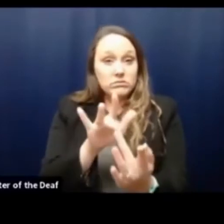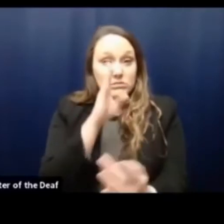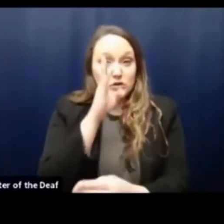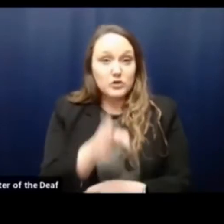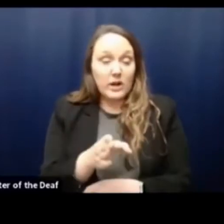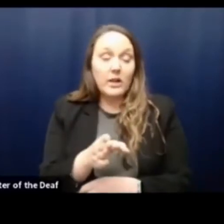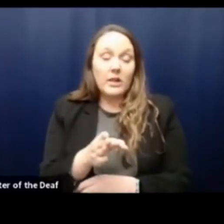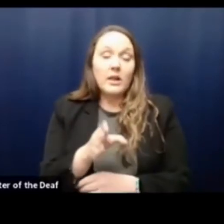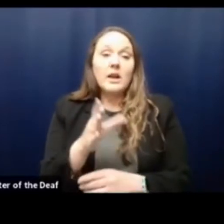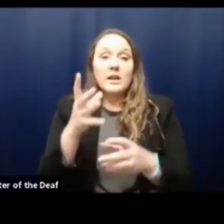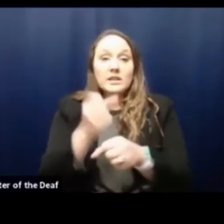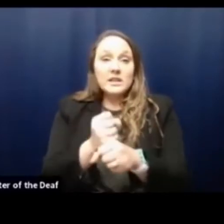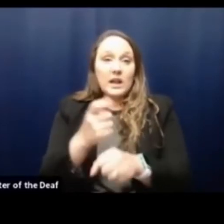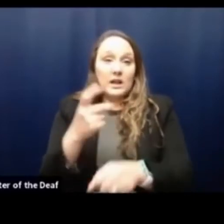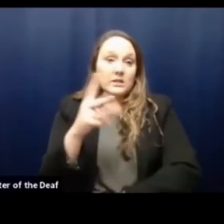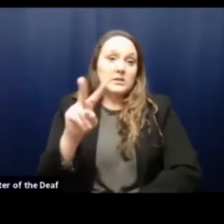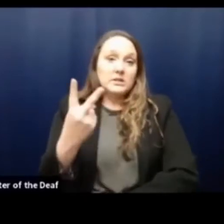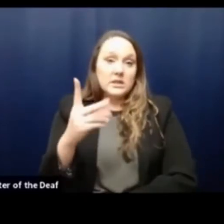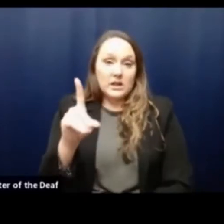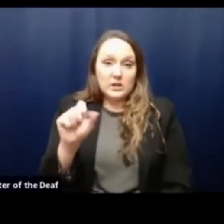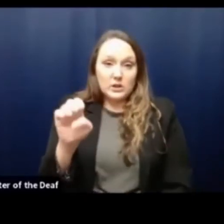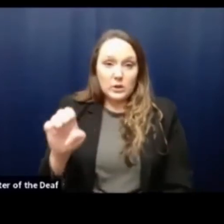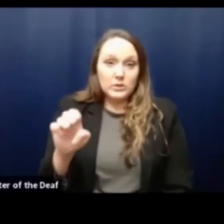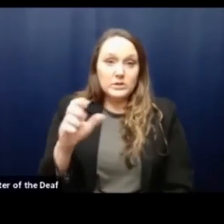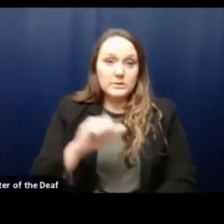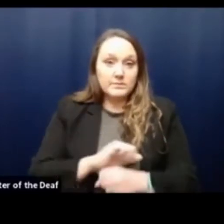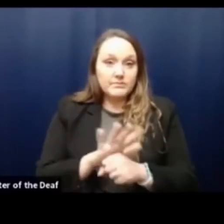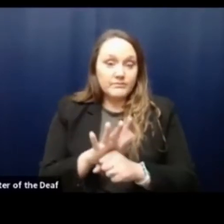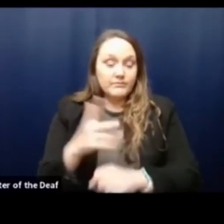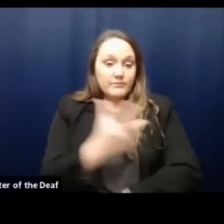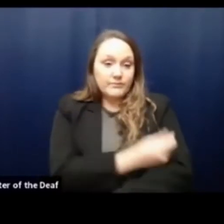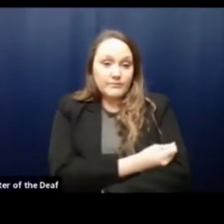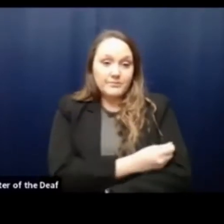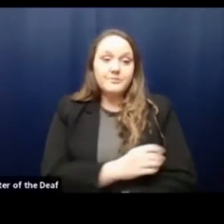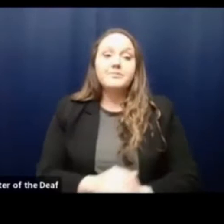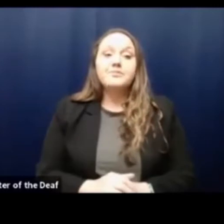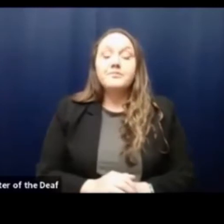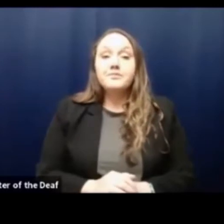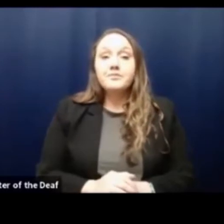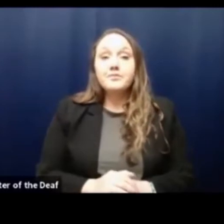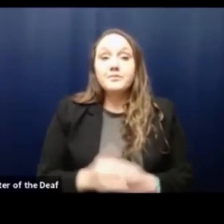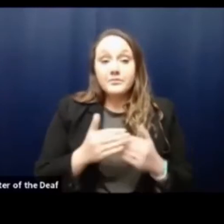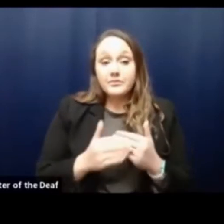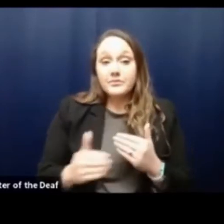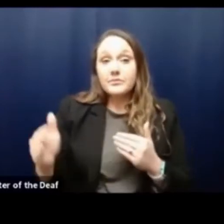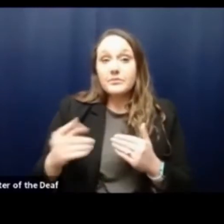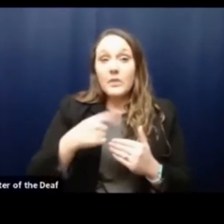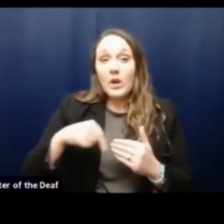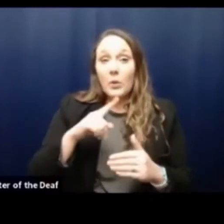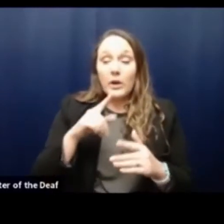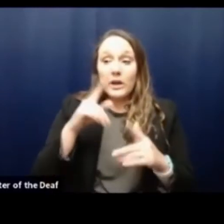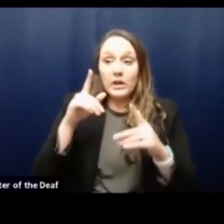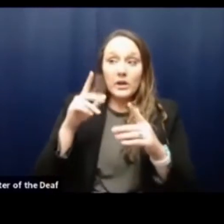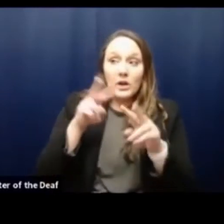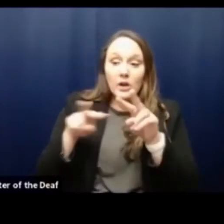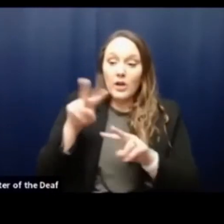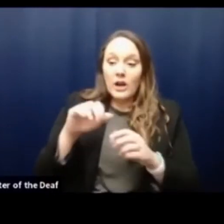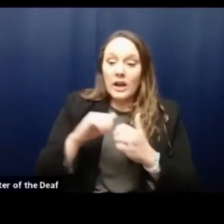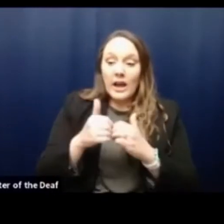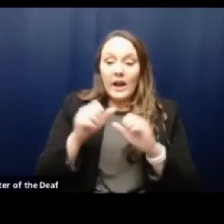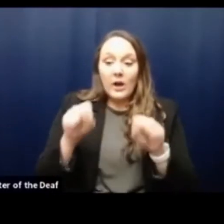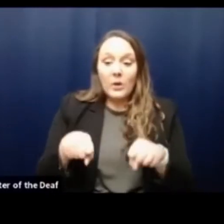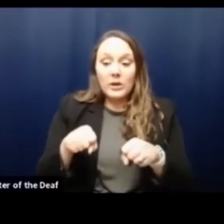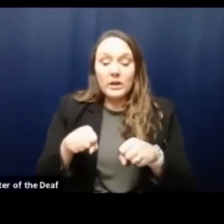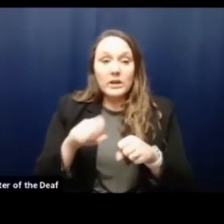second dose of the COVID-19 vaccine. Moving forward, we are looking at ways we can develop an automated contact collection